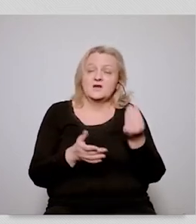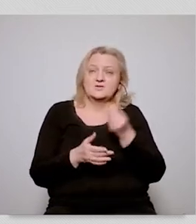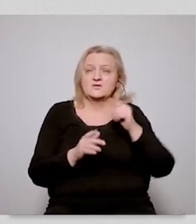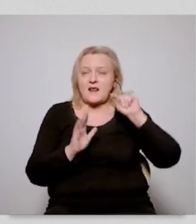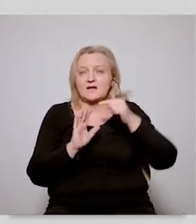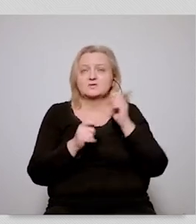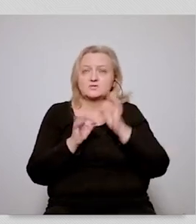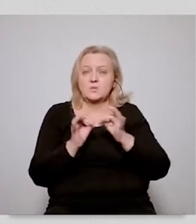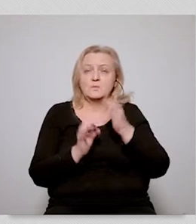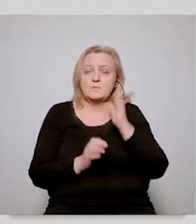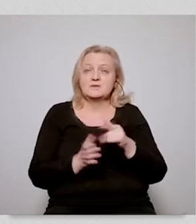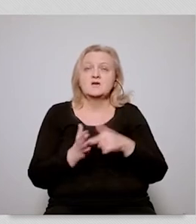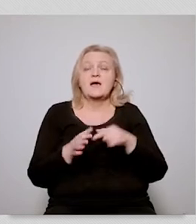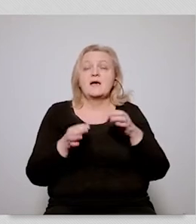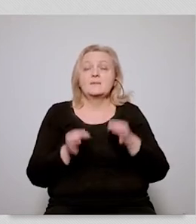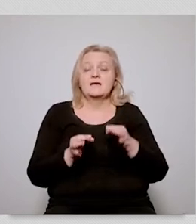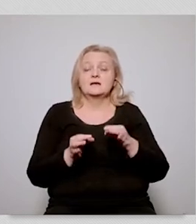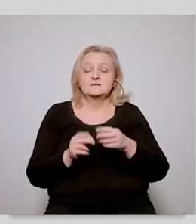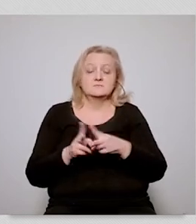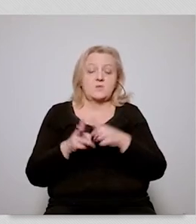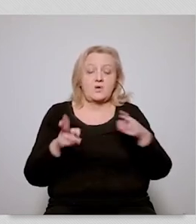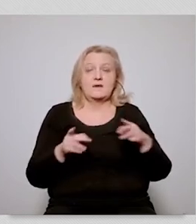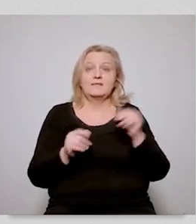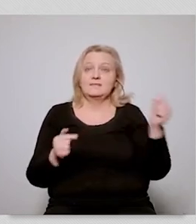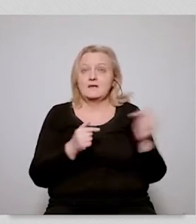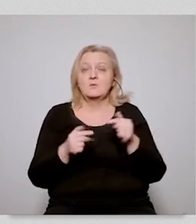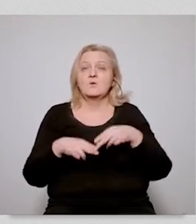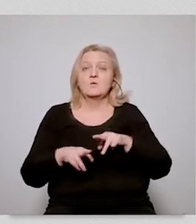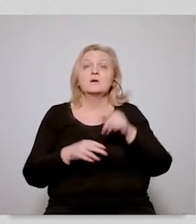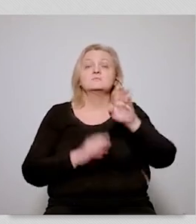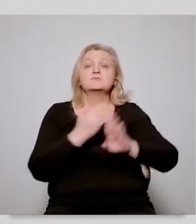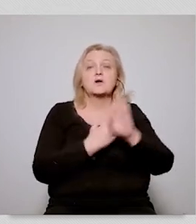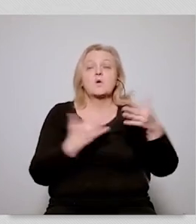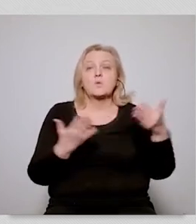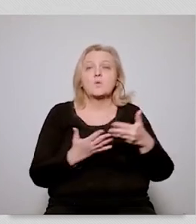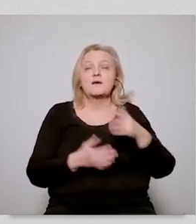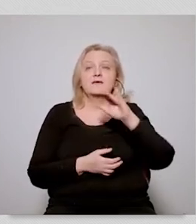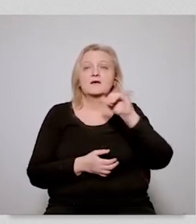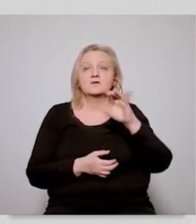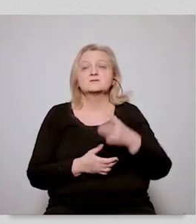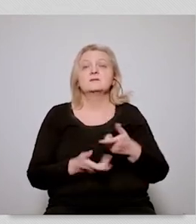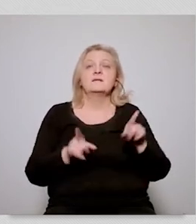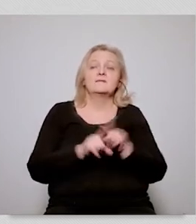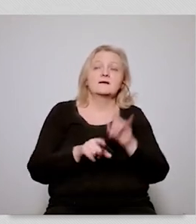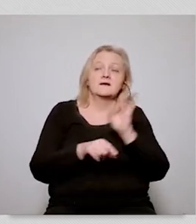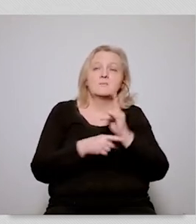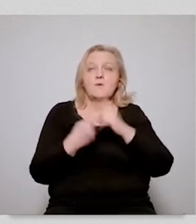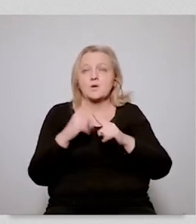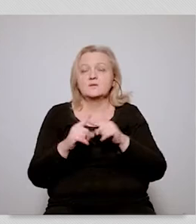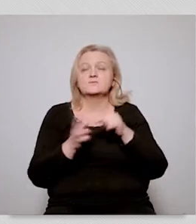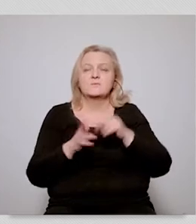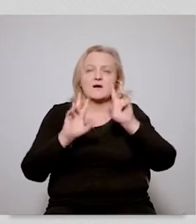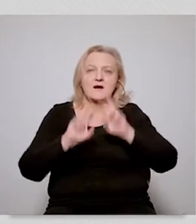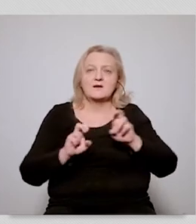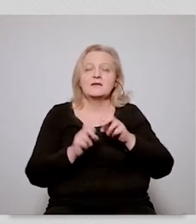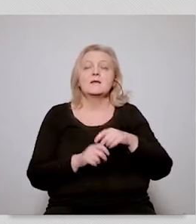exists maybe we will have a chance to talk about it some more later and when we had a debate with representatives of the agronian club and critical